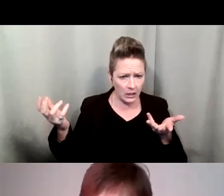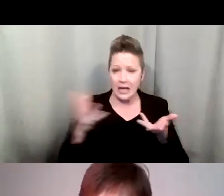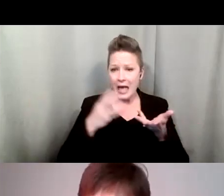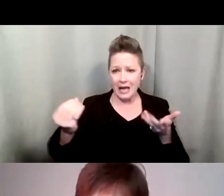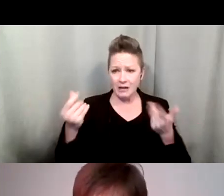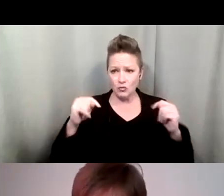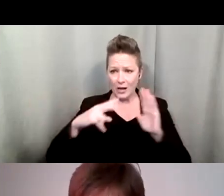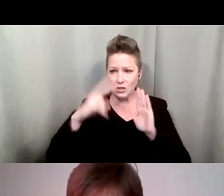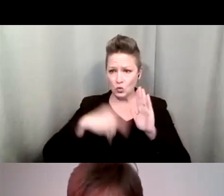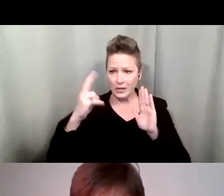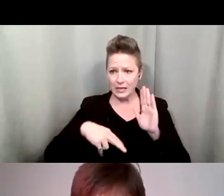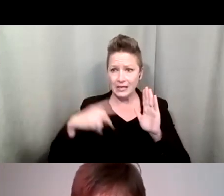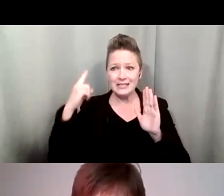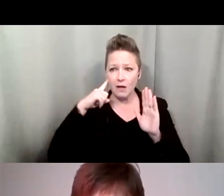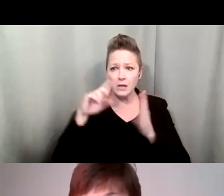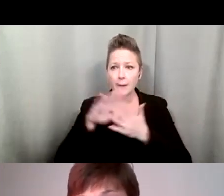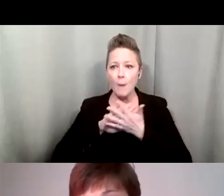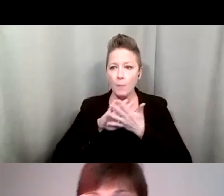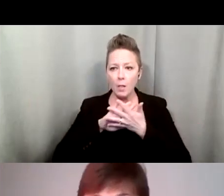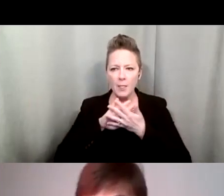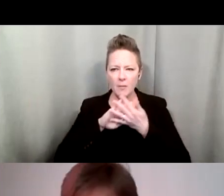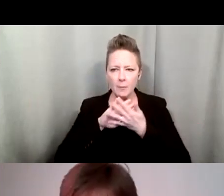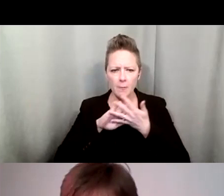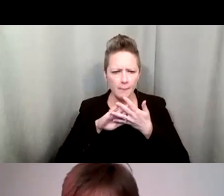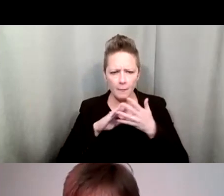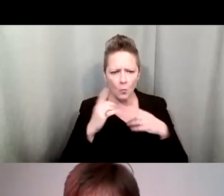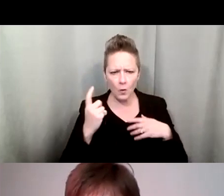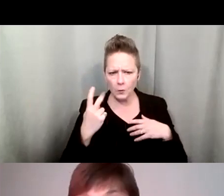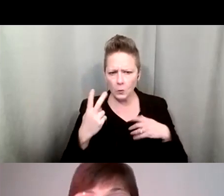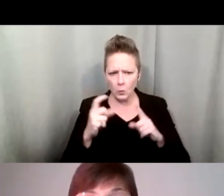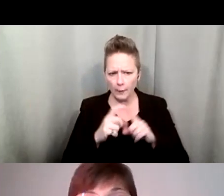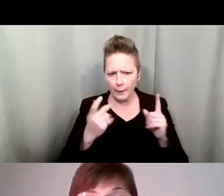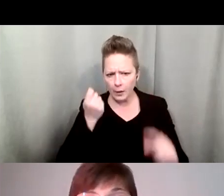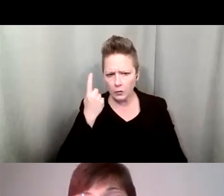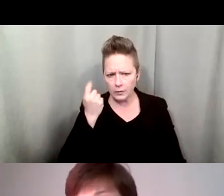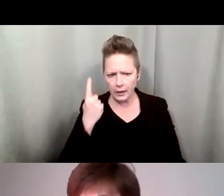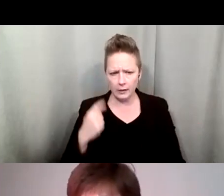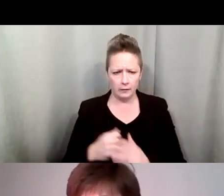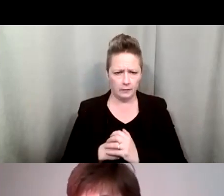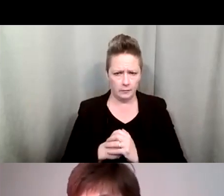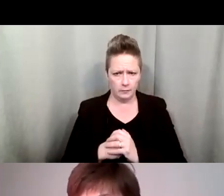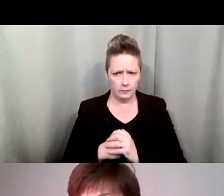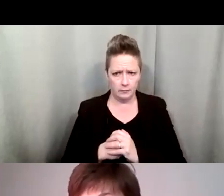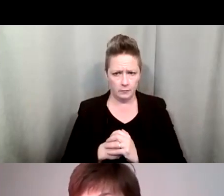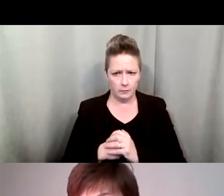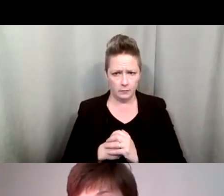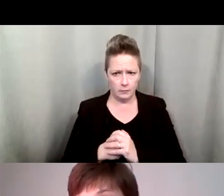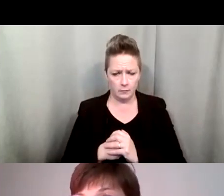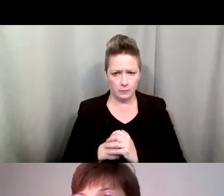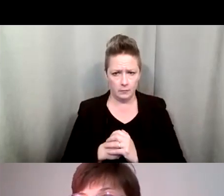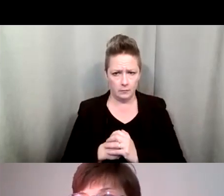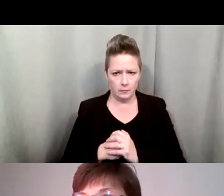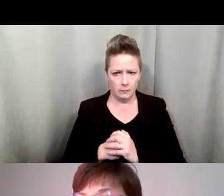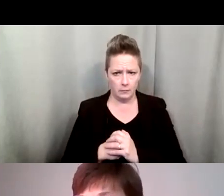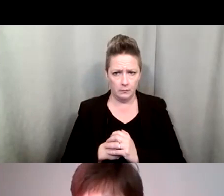try to read it, it's mumbling. You may catch one word or two. And this is a good example where you can say,